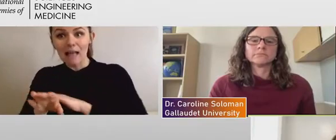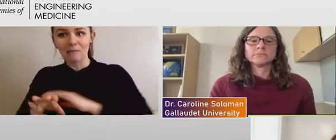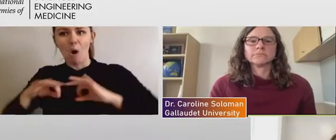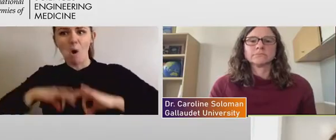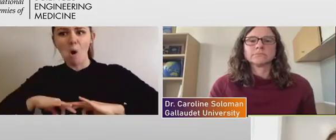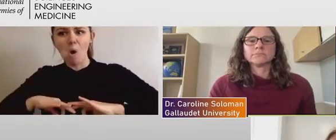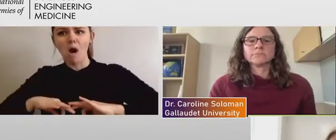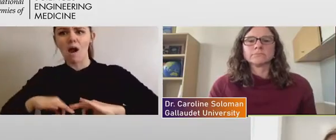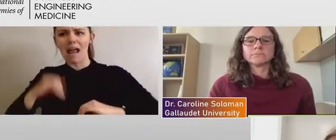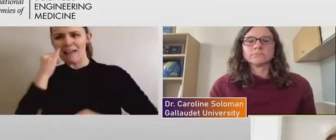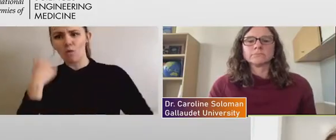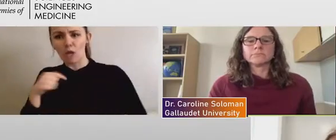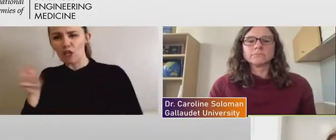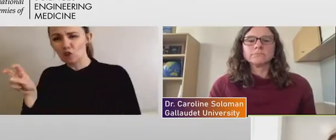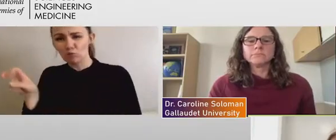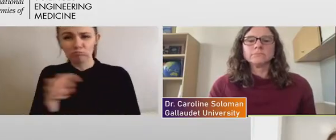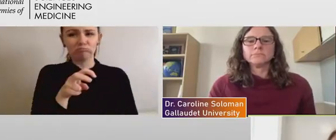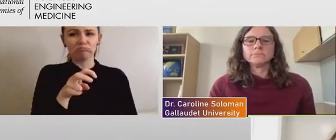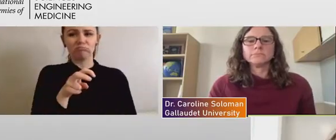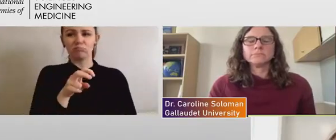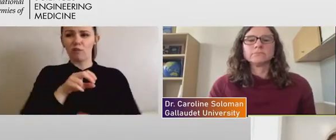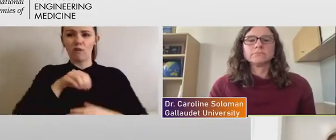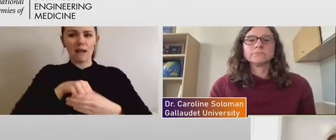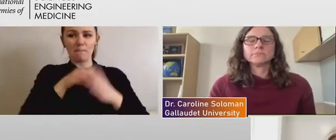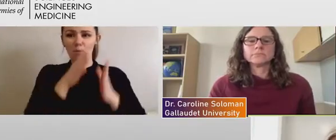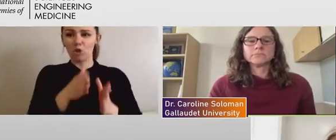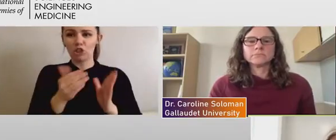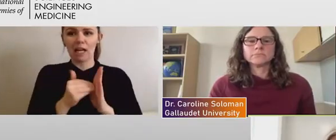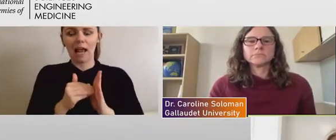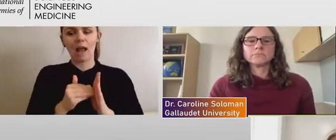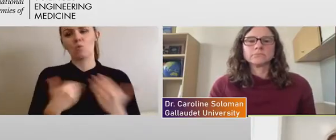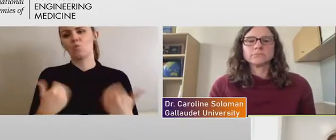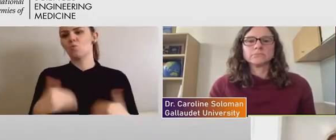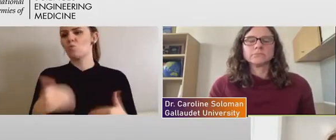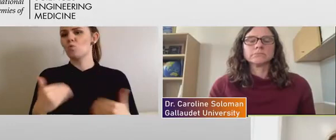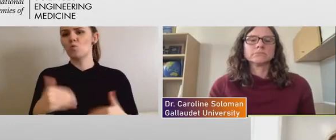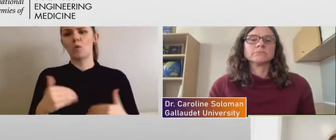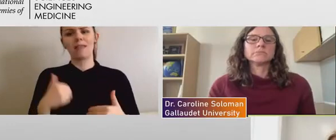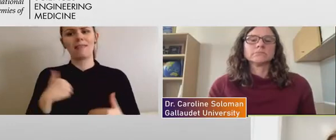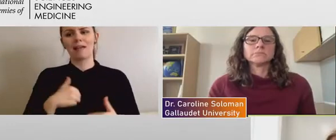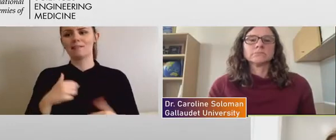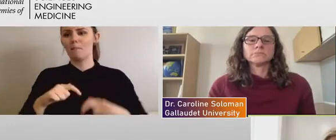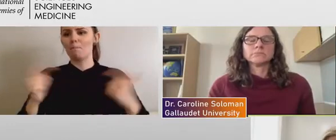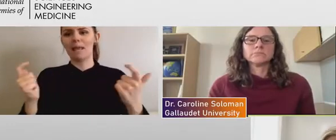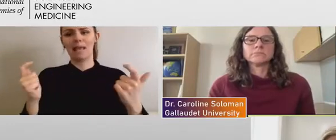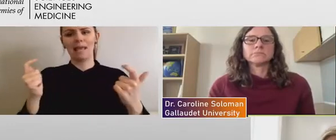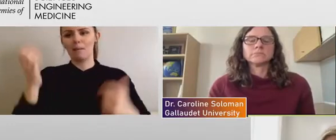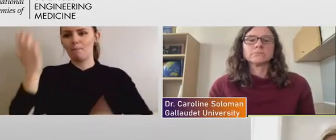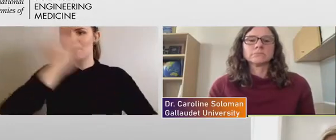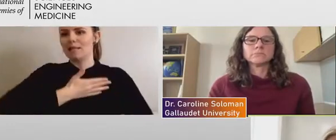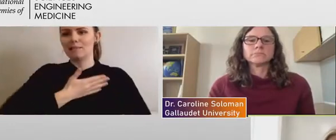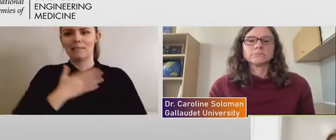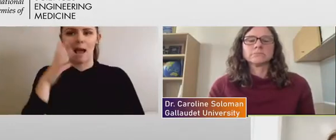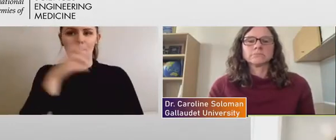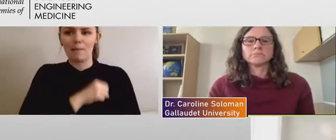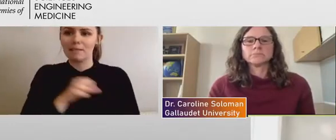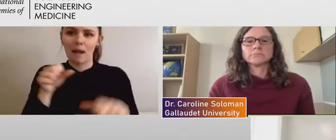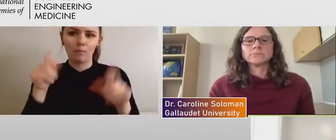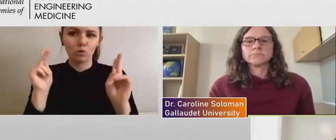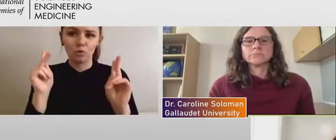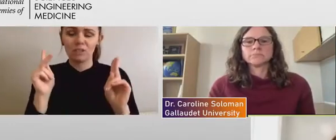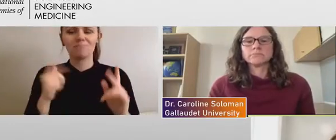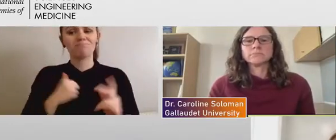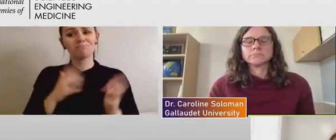mistake, right? A big miss that would close a door that was opened. And I just want to urge everyone in the audience who may be in